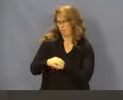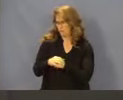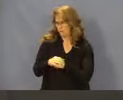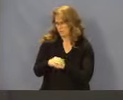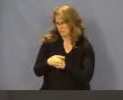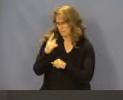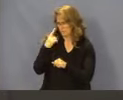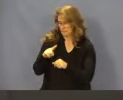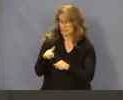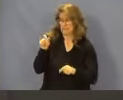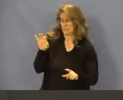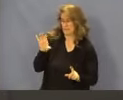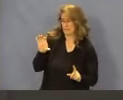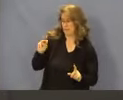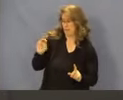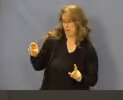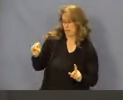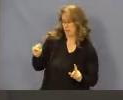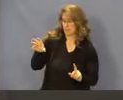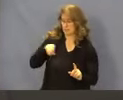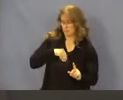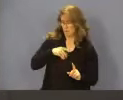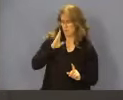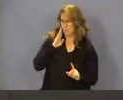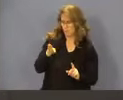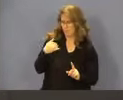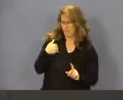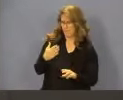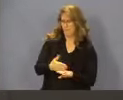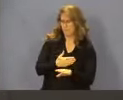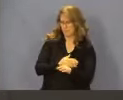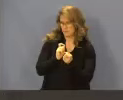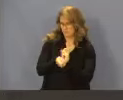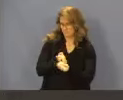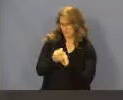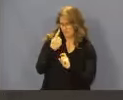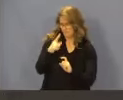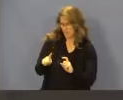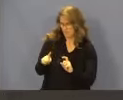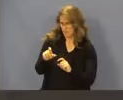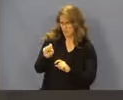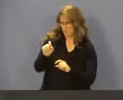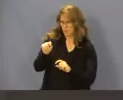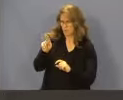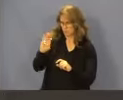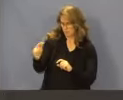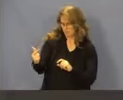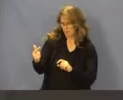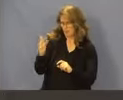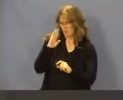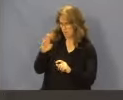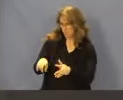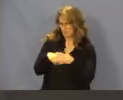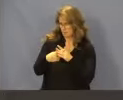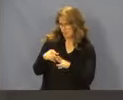Pending CMS approval, the department proposes a revision to the eligibility criteria for STRONG effective